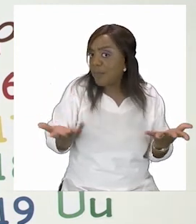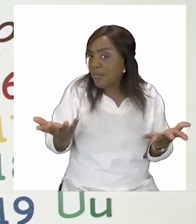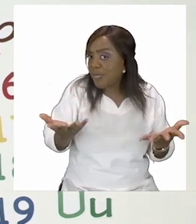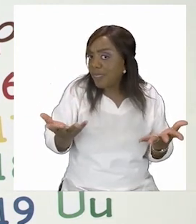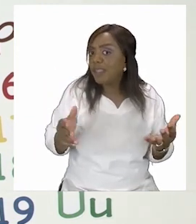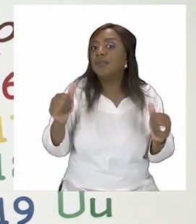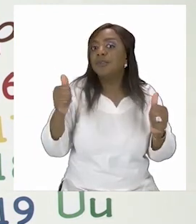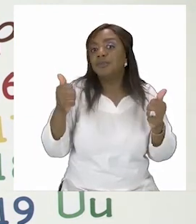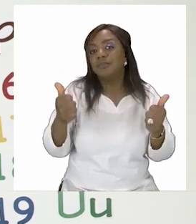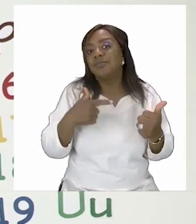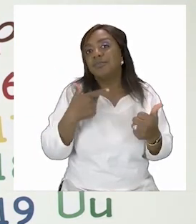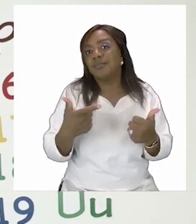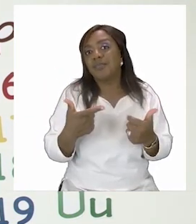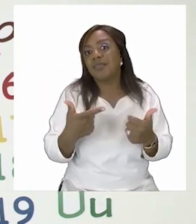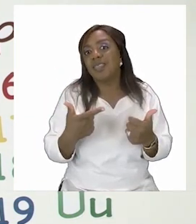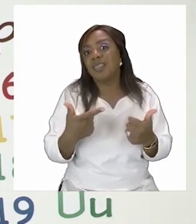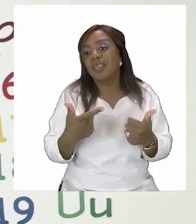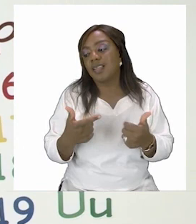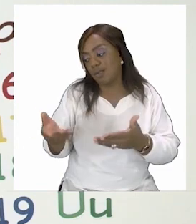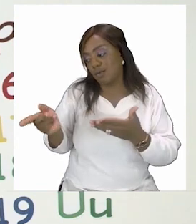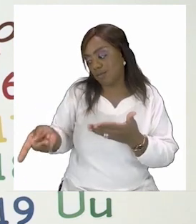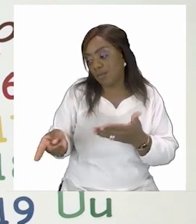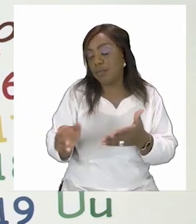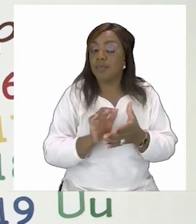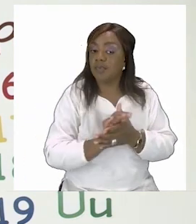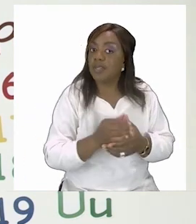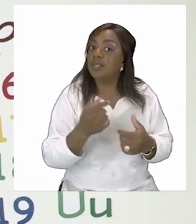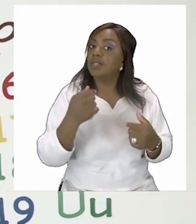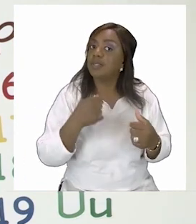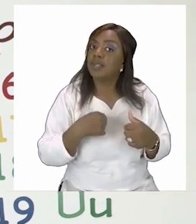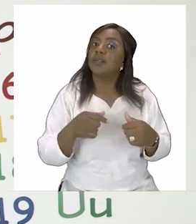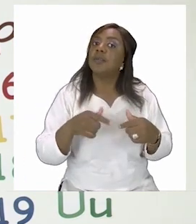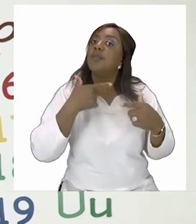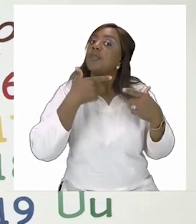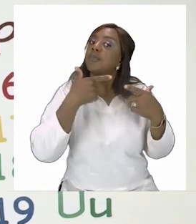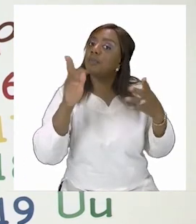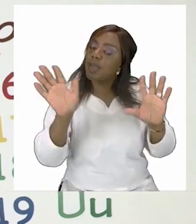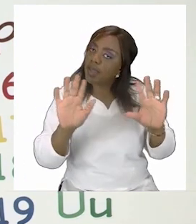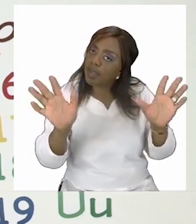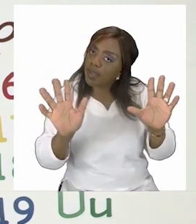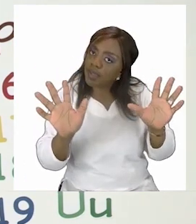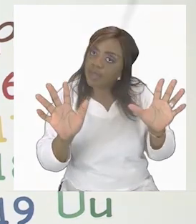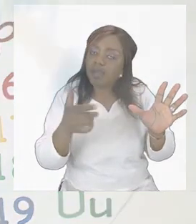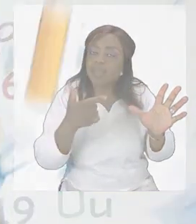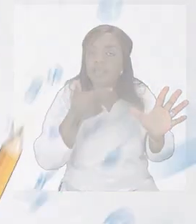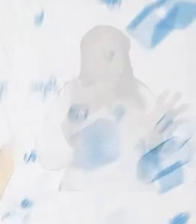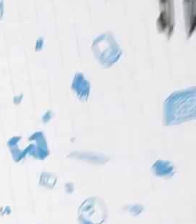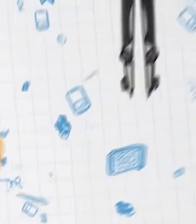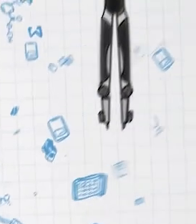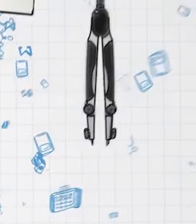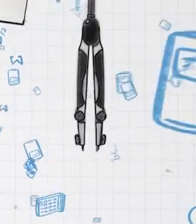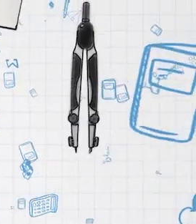so from zashi and i we would like to say goodbye you